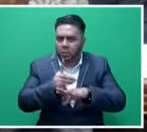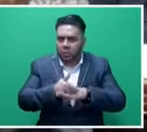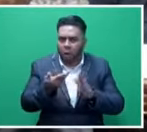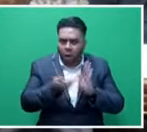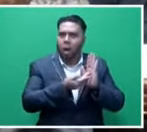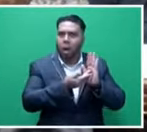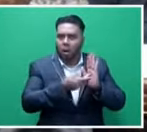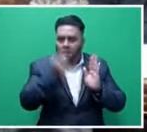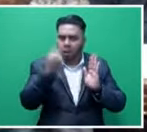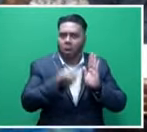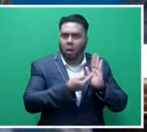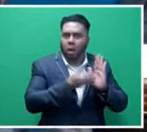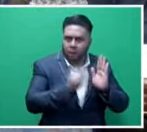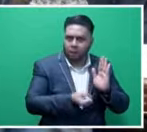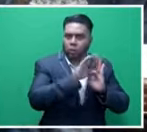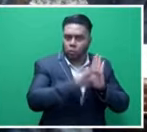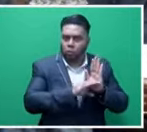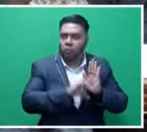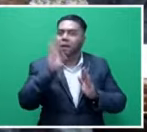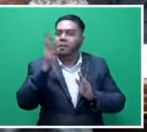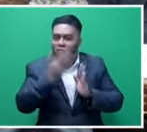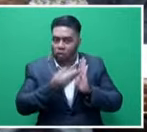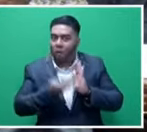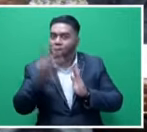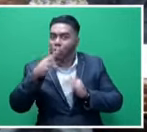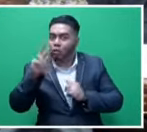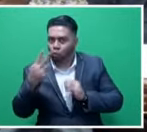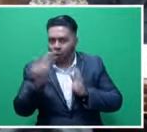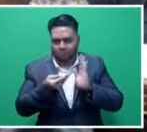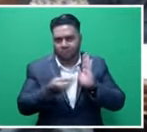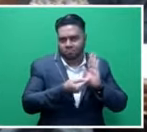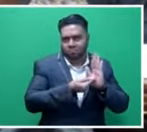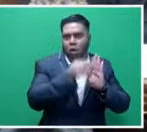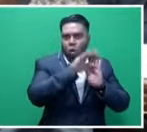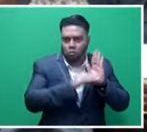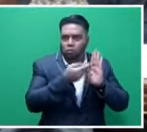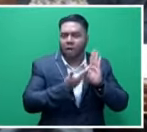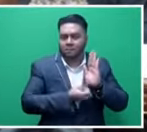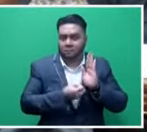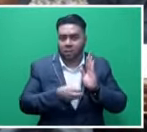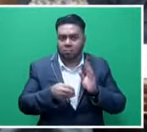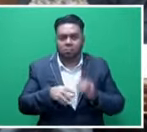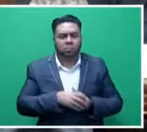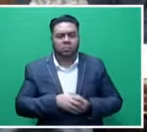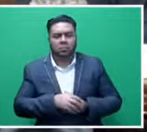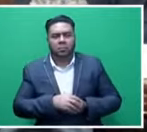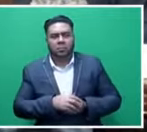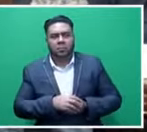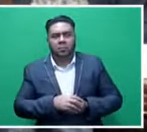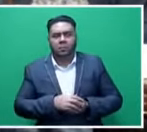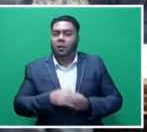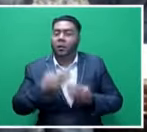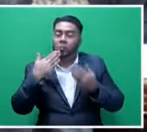Specific provision in the constitution, section 42, Hon. Lavera read the particular provision. thank him for relying on the constitution. And